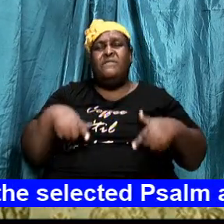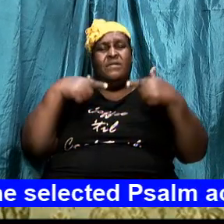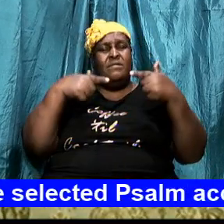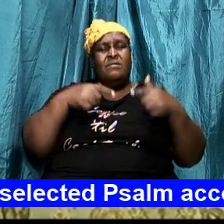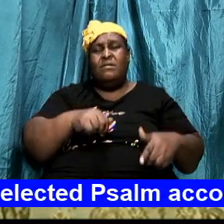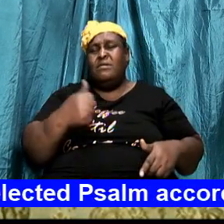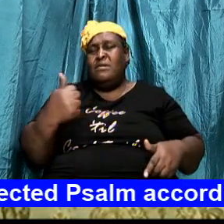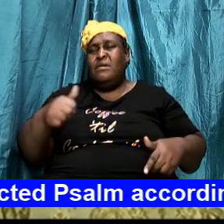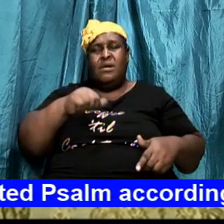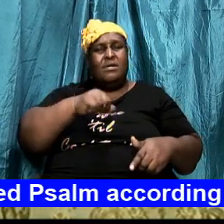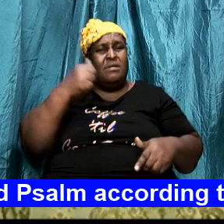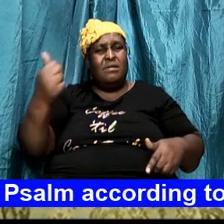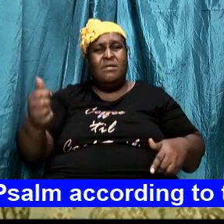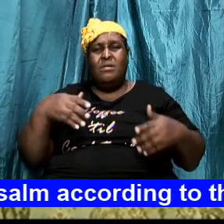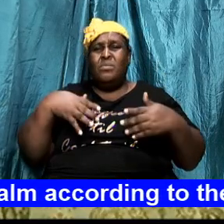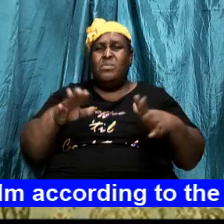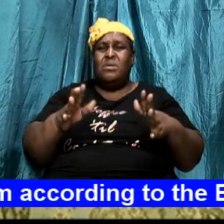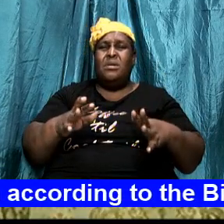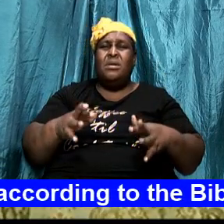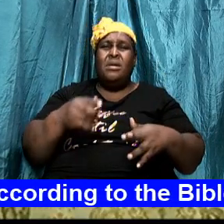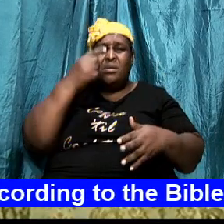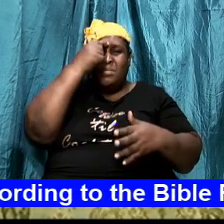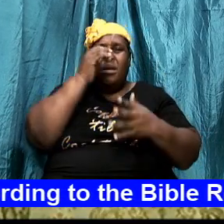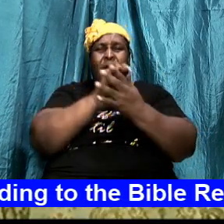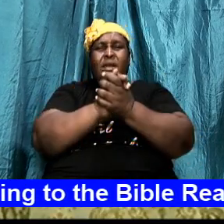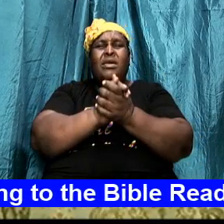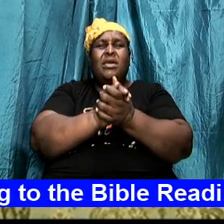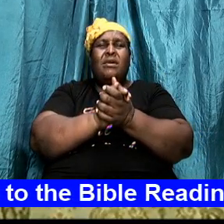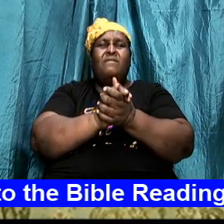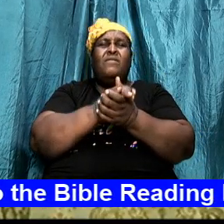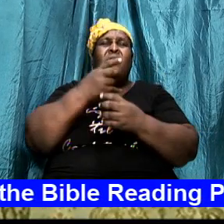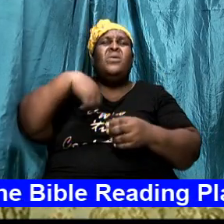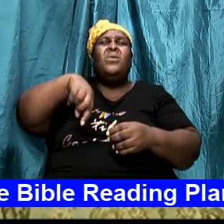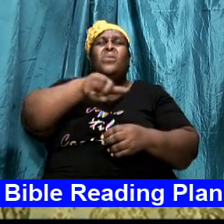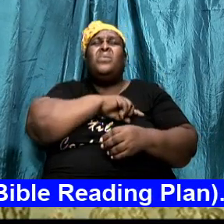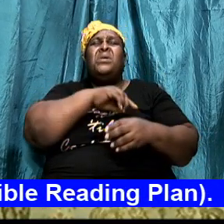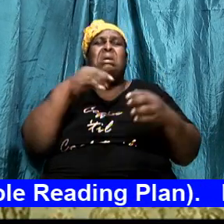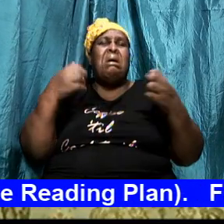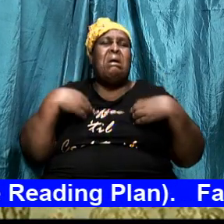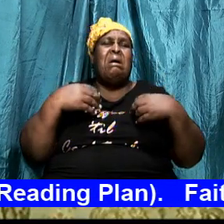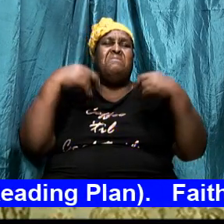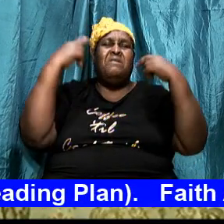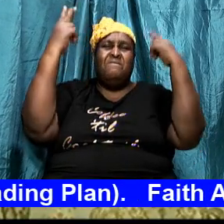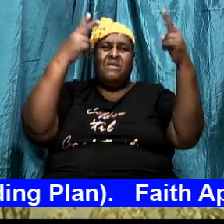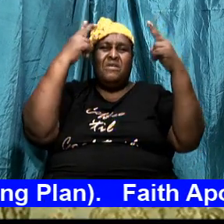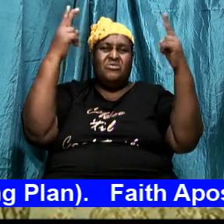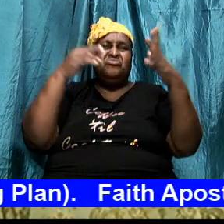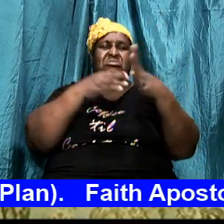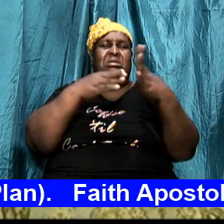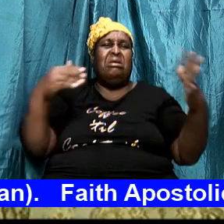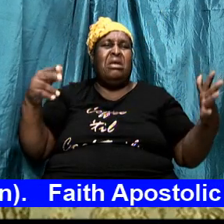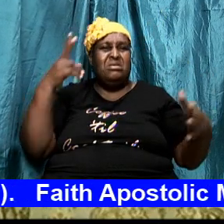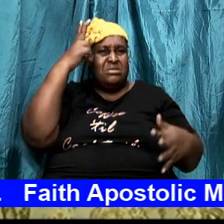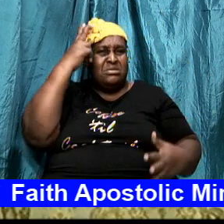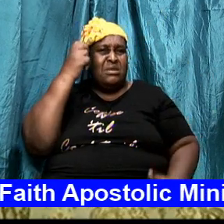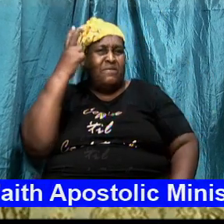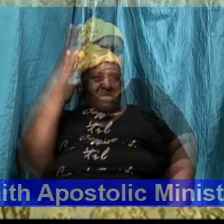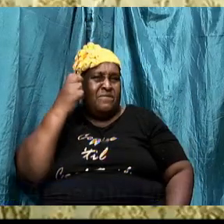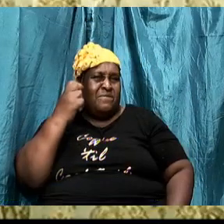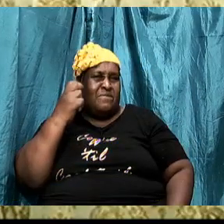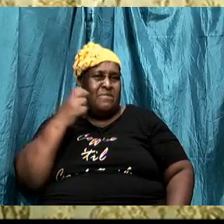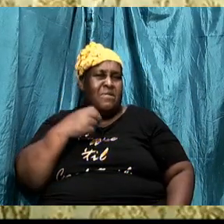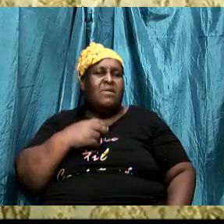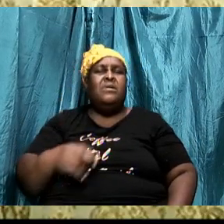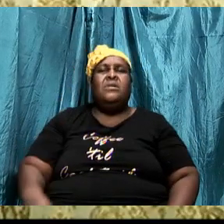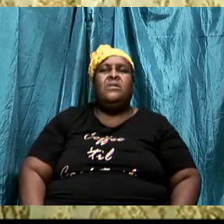you know, we are going to get the results when it comes to stand against the adversary. Like I said earlier around that the adversary